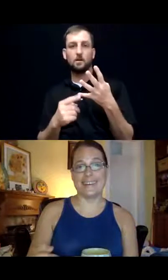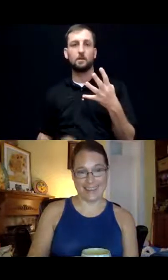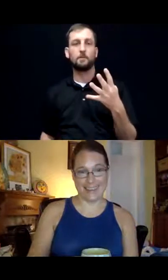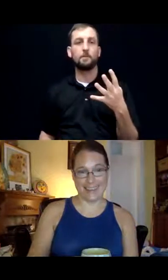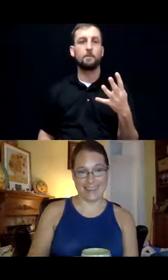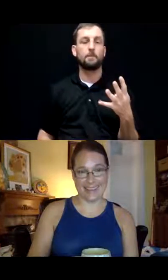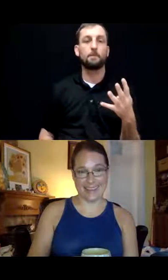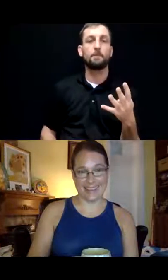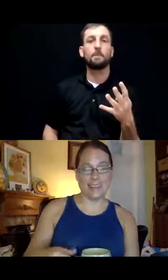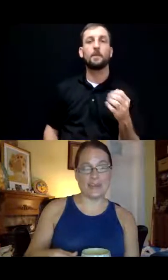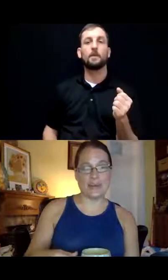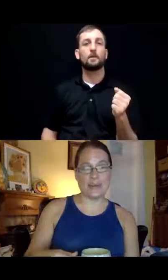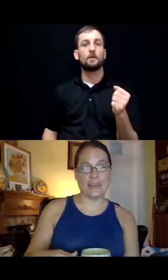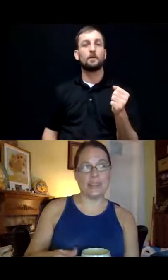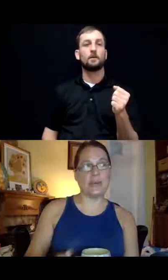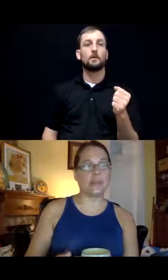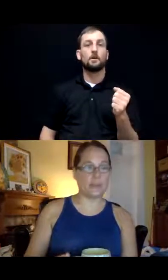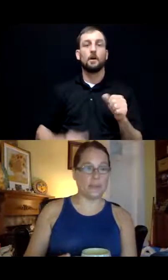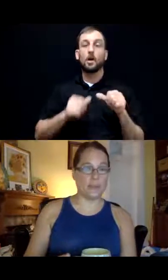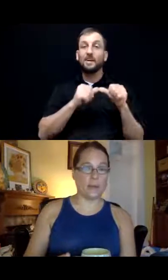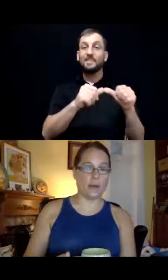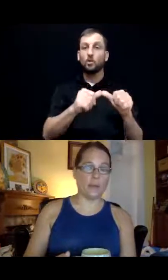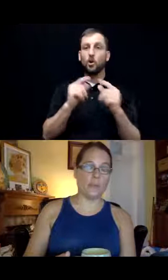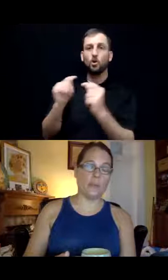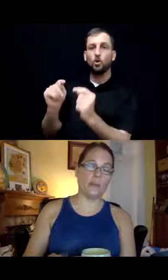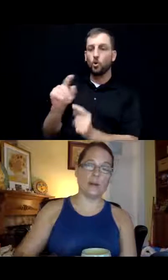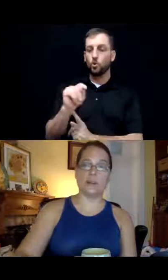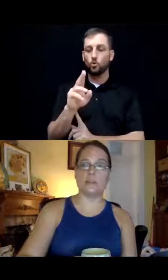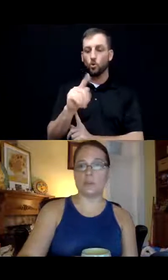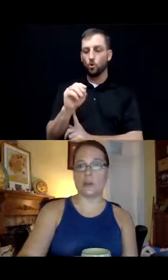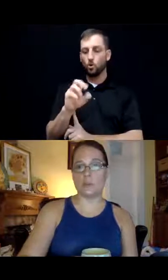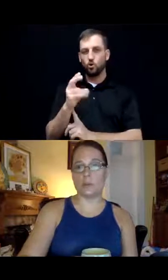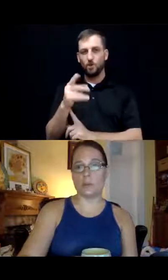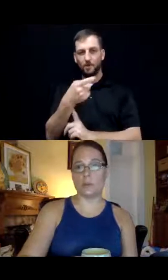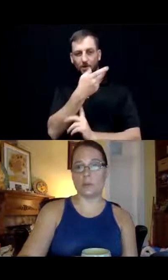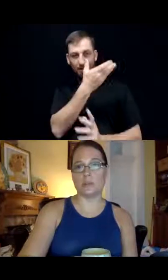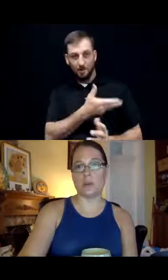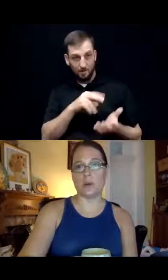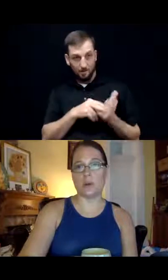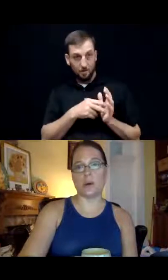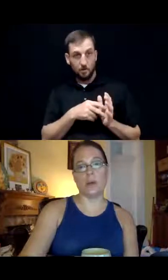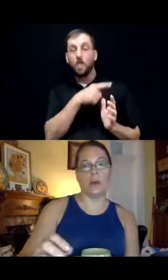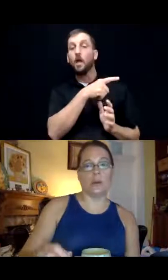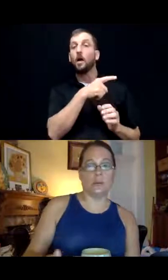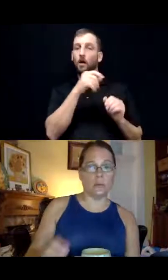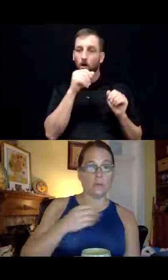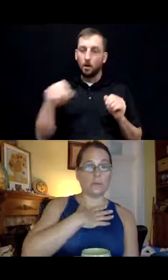Thank you. So a continuing tutorship in the law, it's eligible for persons who are